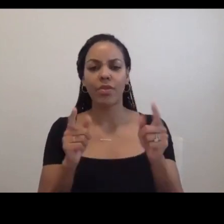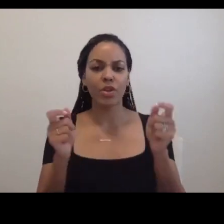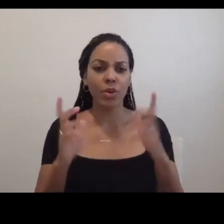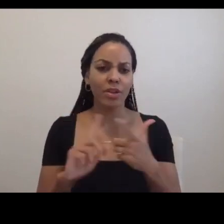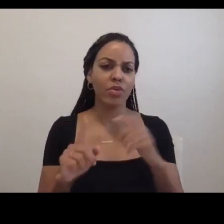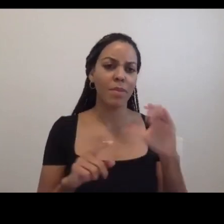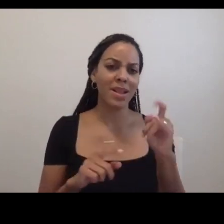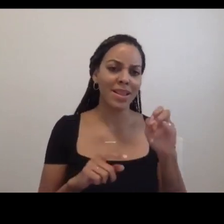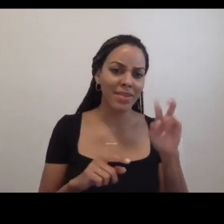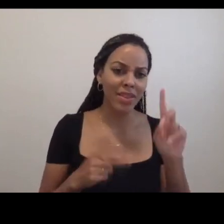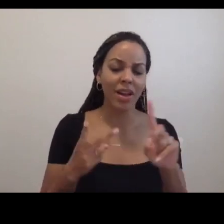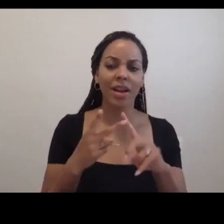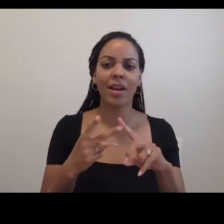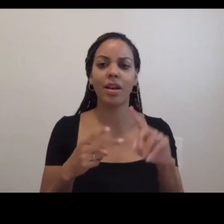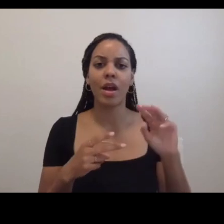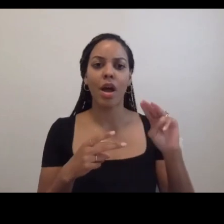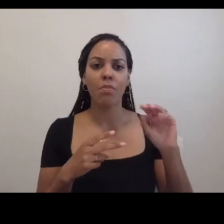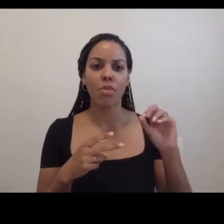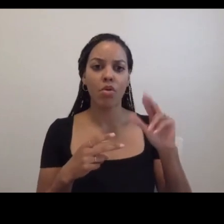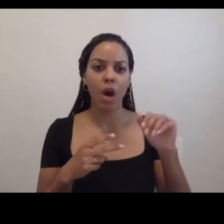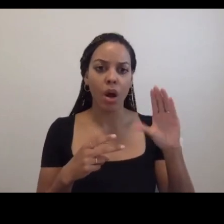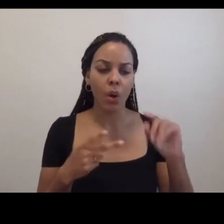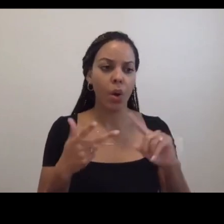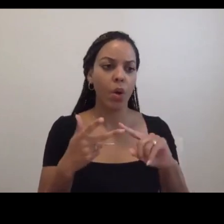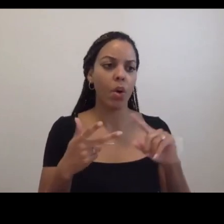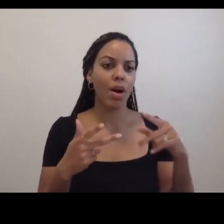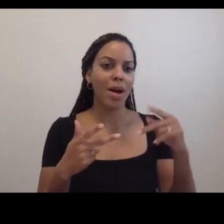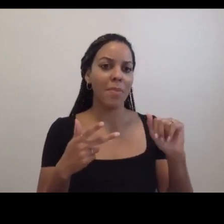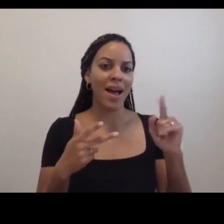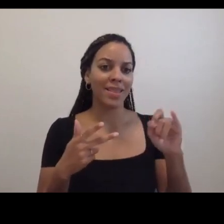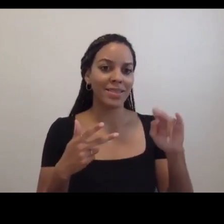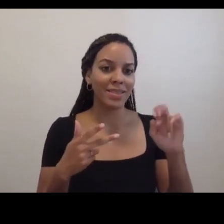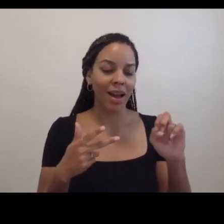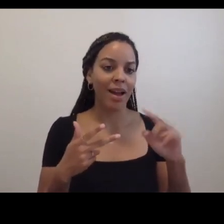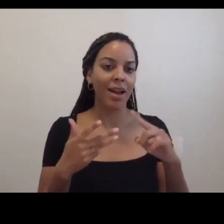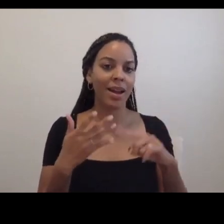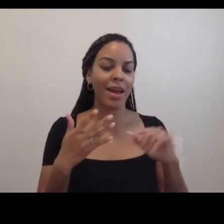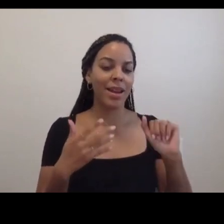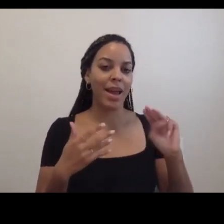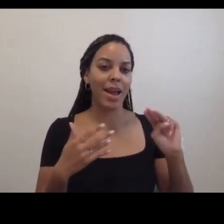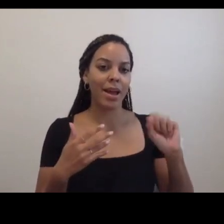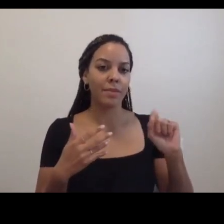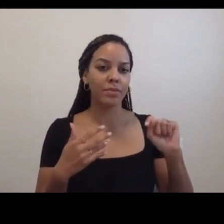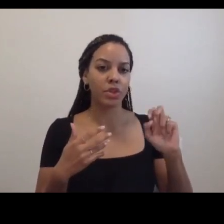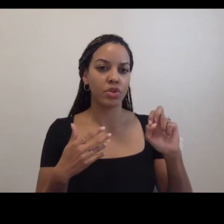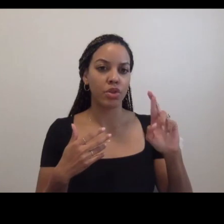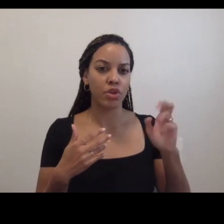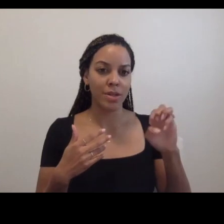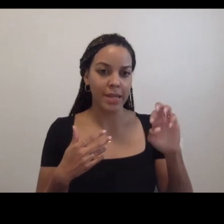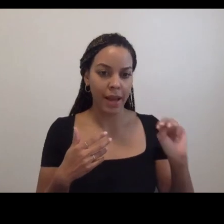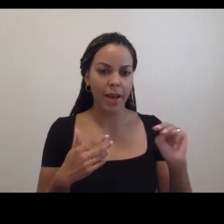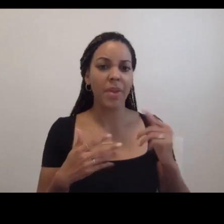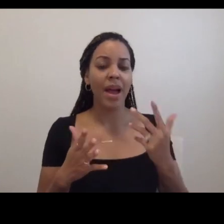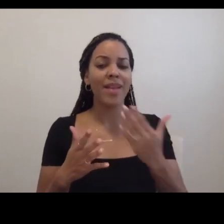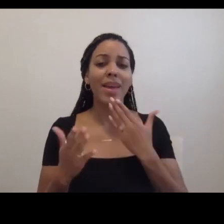Morocco, Palestine, and Amsterdam. And thank you all so much for joining us. I'm sorry we didn't get to all